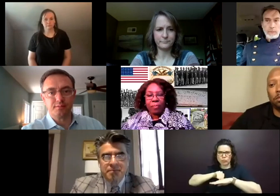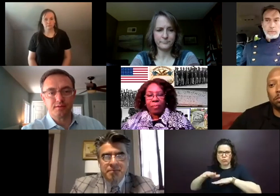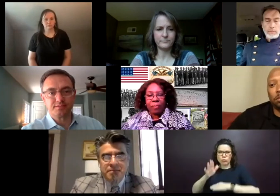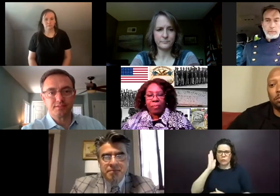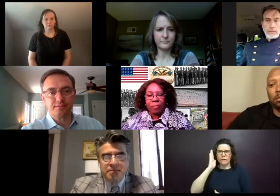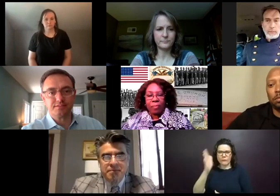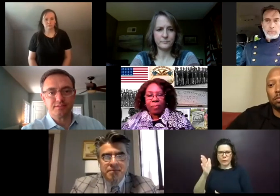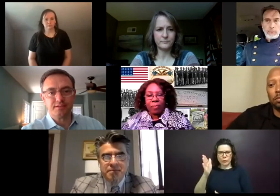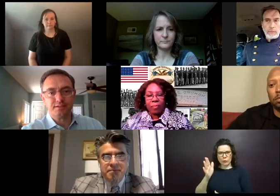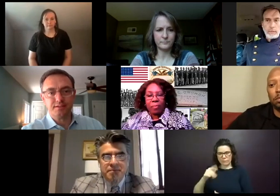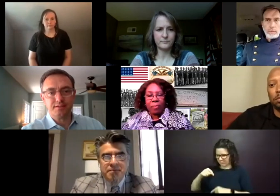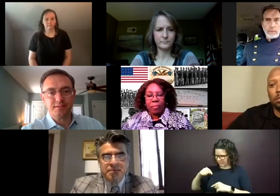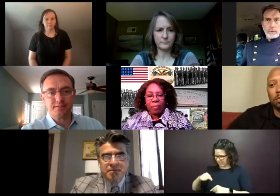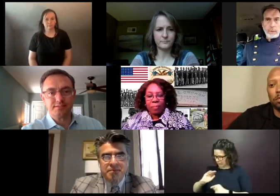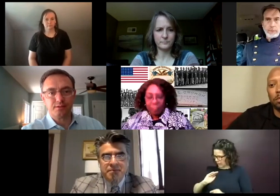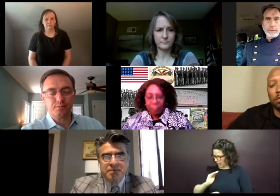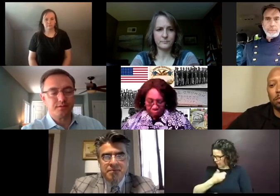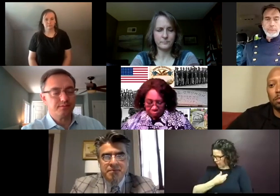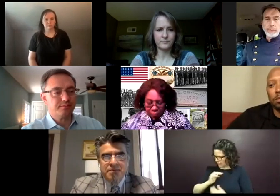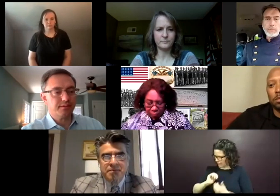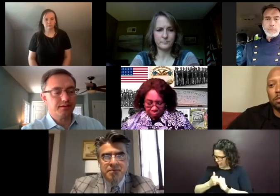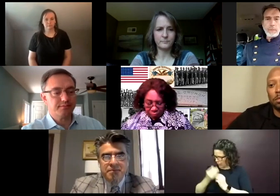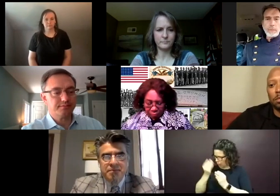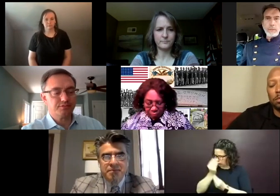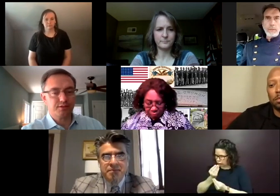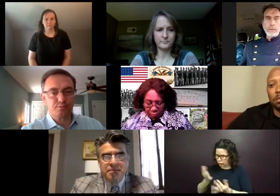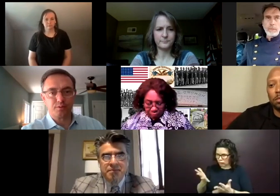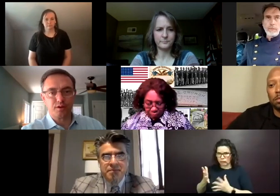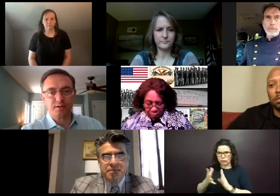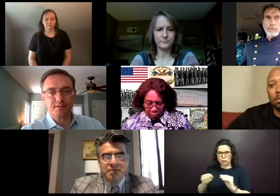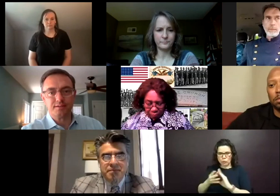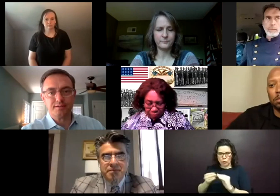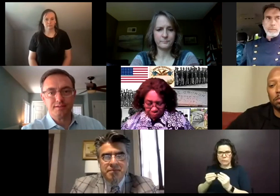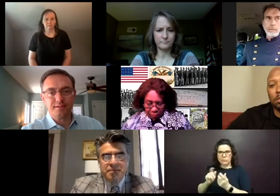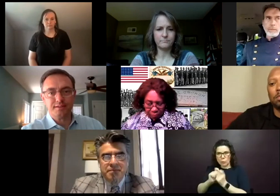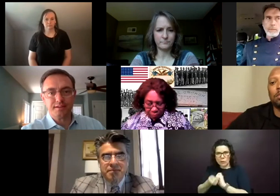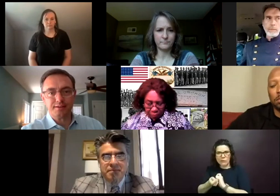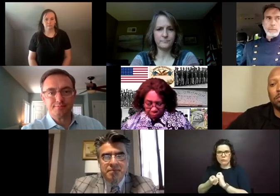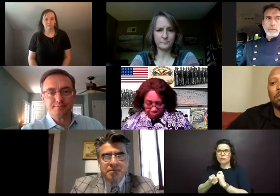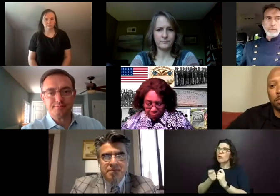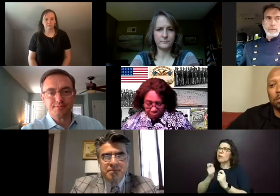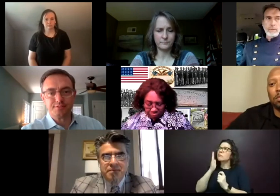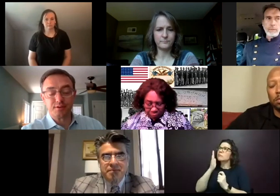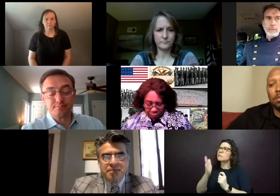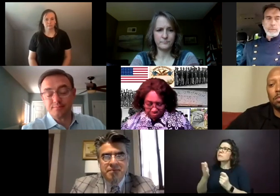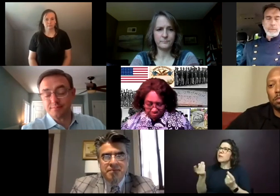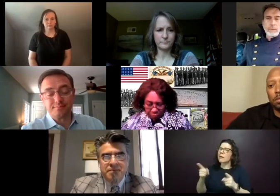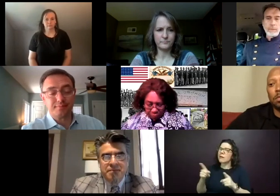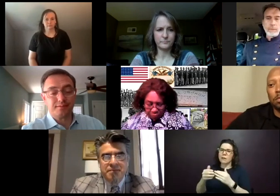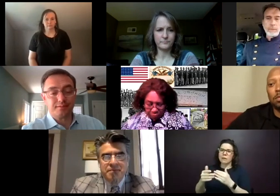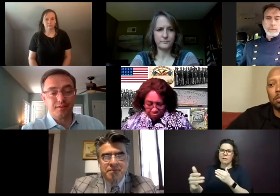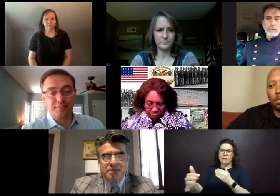we tell about ourselves is how we, uh, change where we're going. Um, so I,